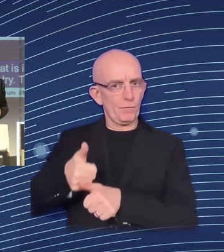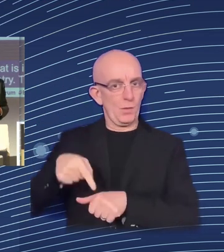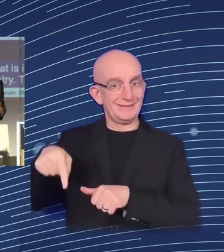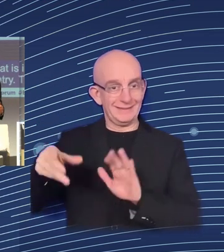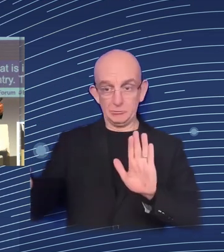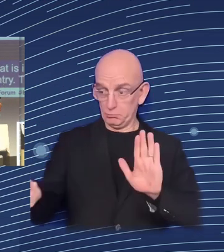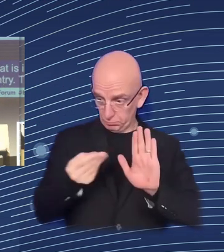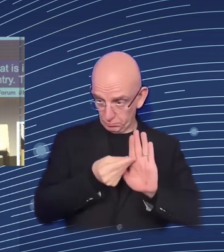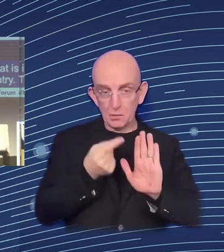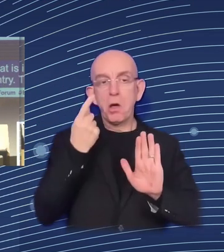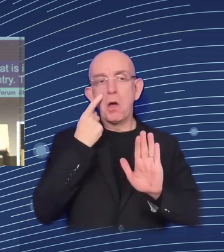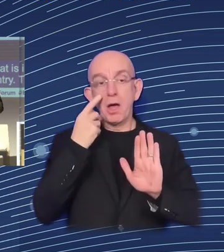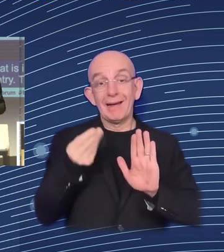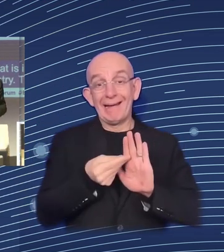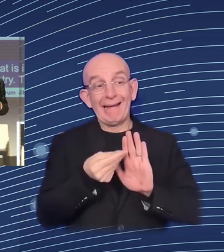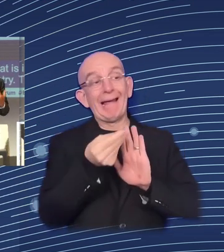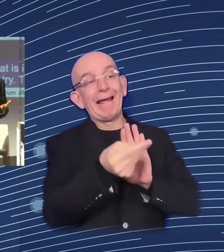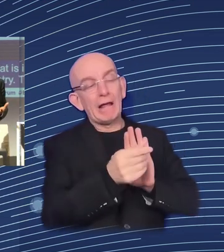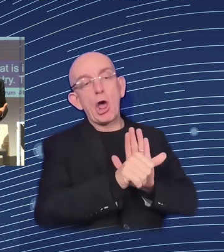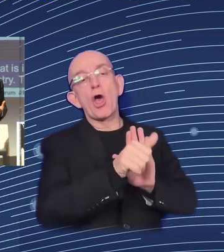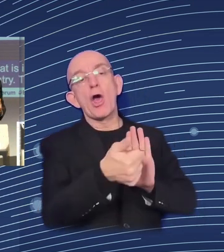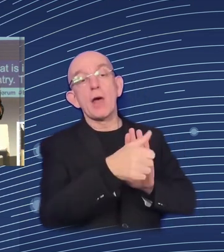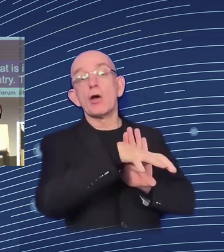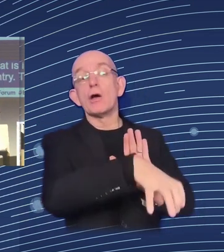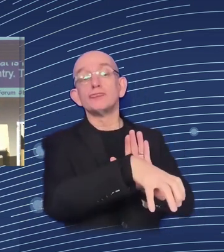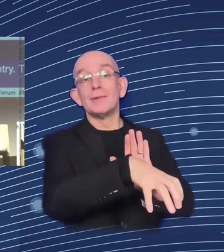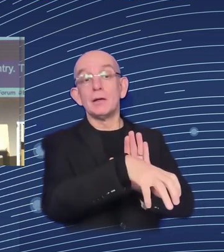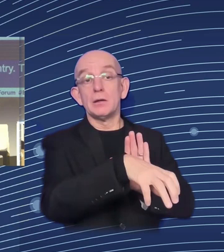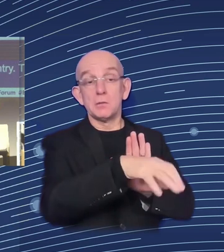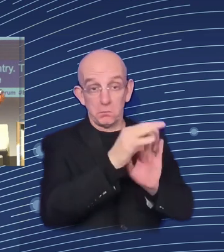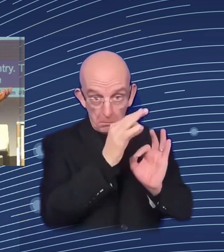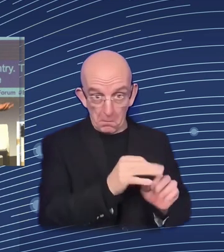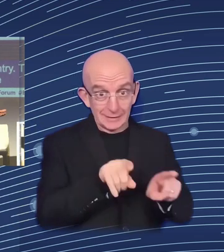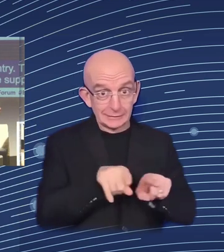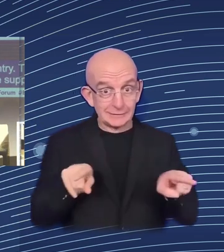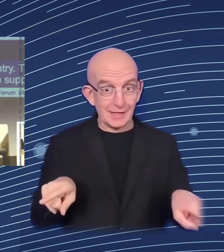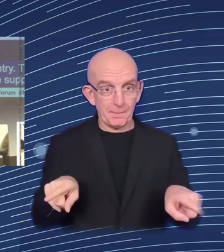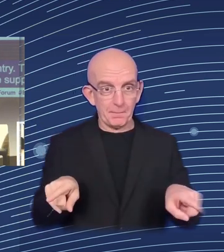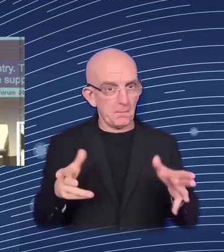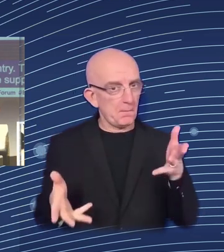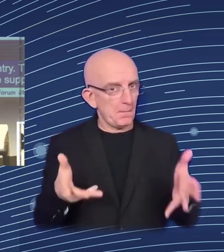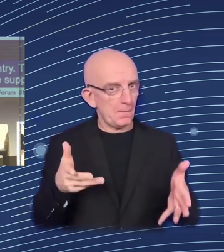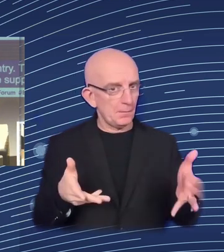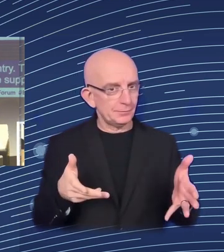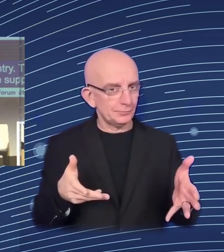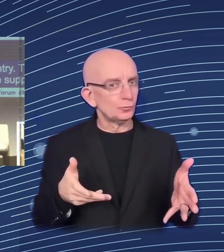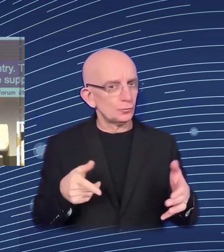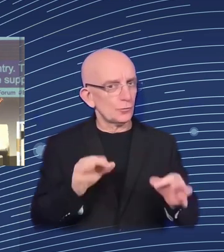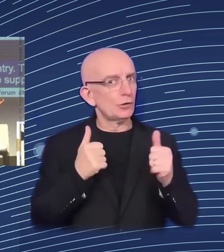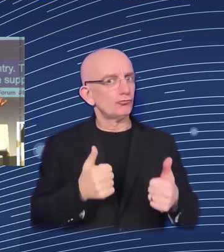time under the support of the SURE program, for instance. But you could apply it, in theory, to